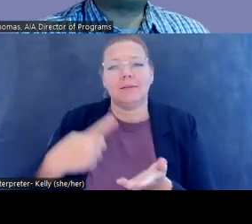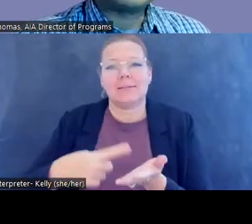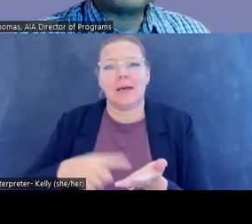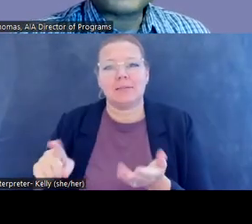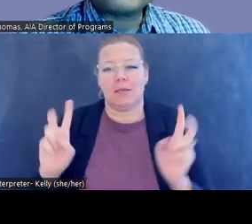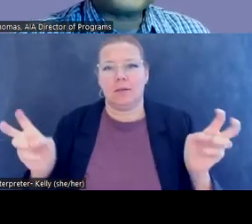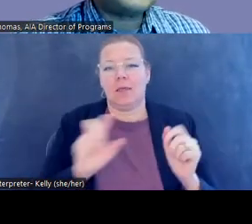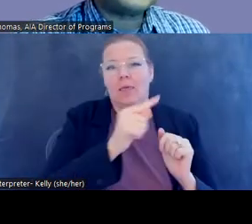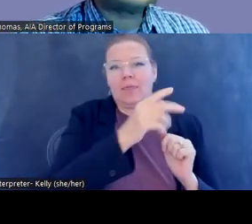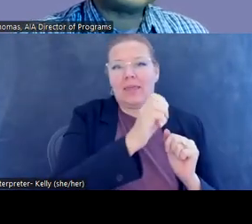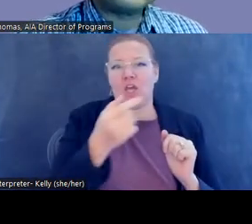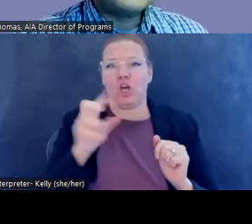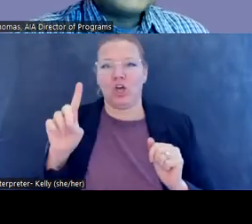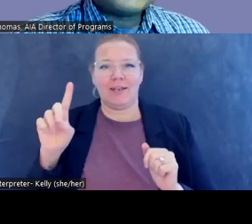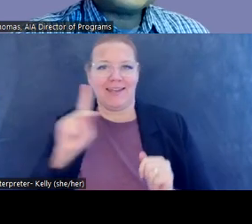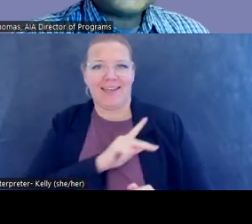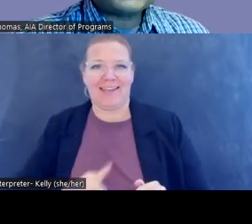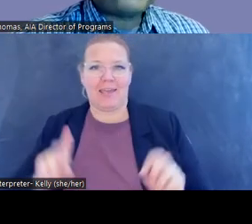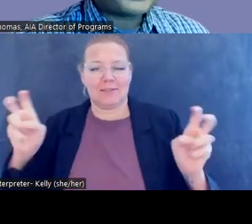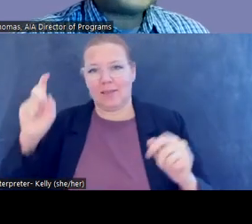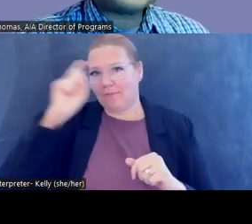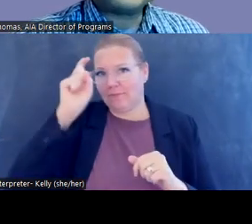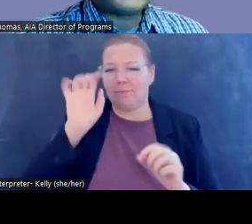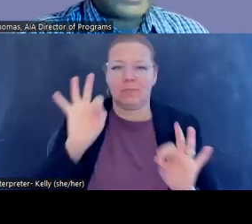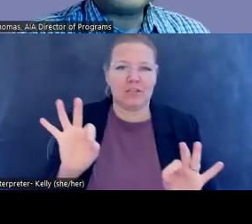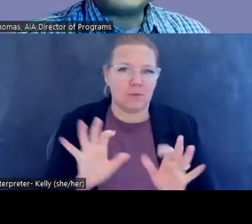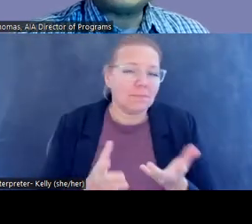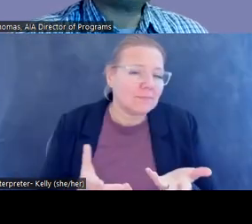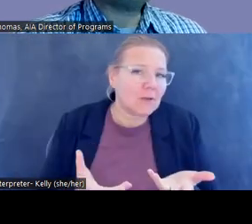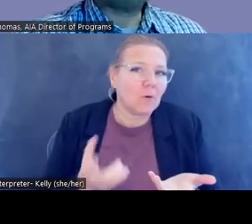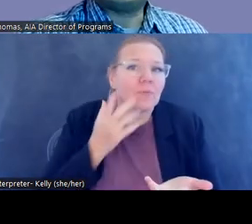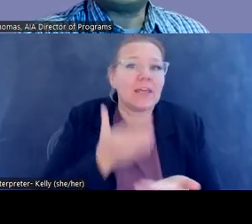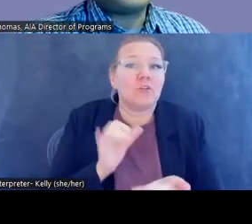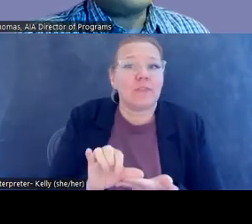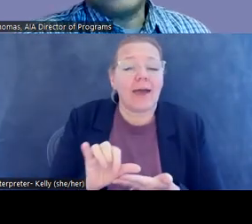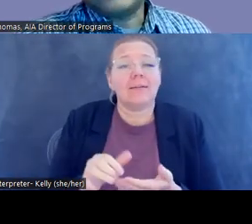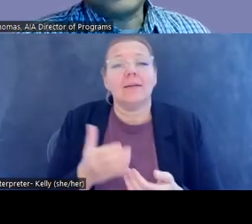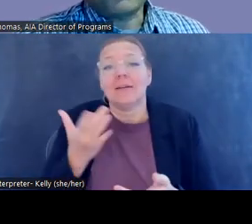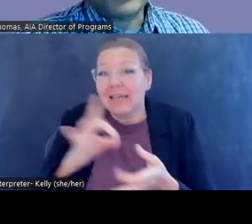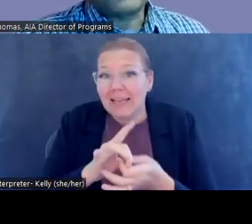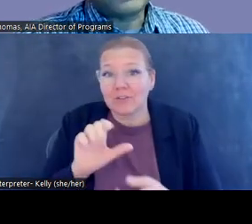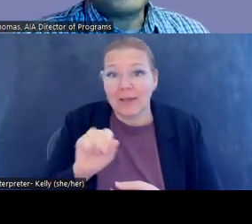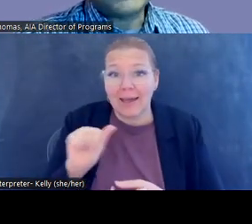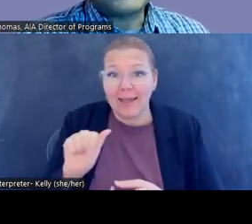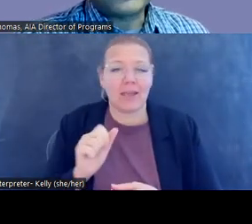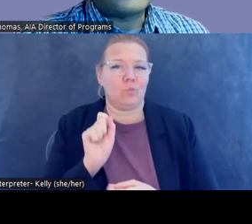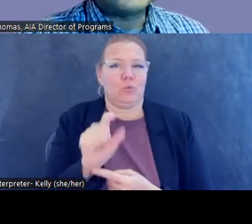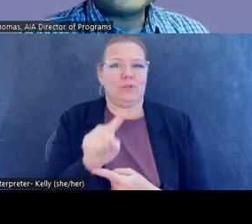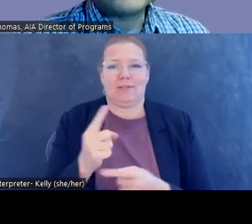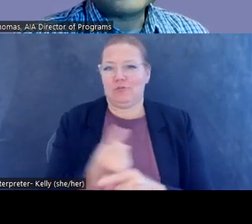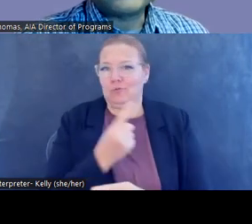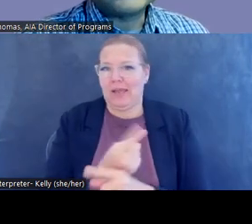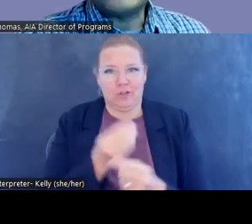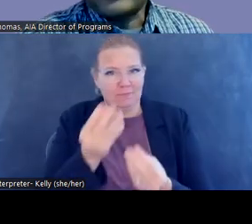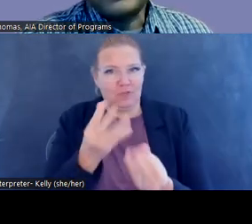about the, the pharaohs of Egypt. So, uh, stay tuned for that. And again, be, get connected to the AIA and we'll send you regular updates on all